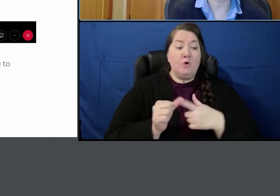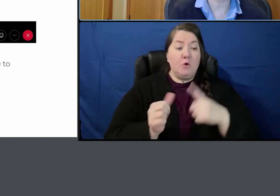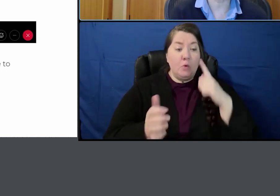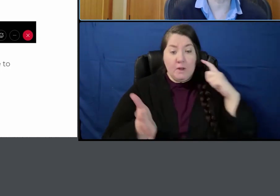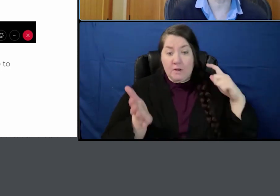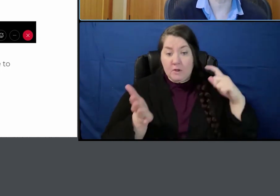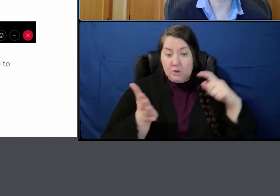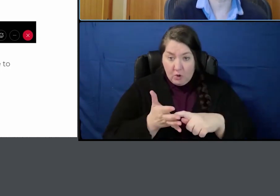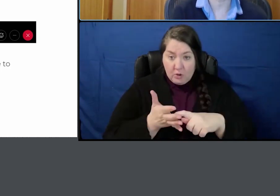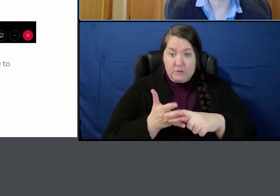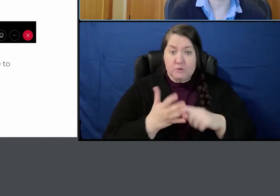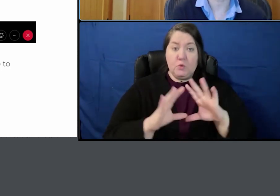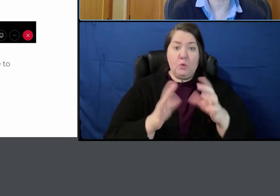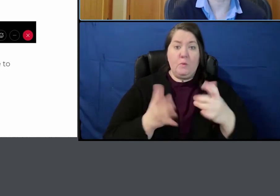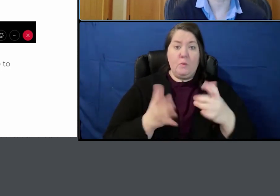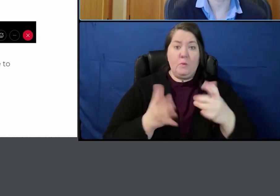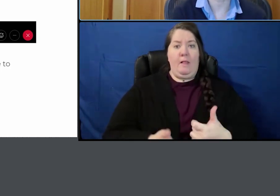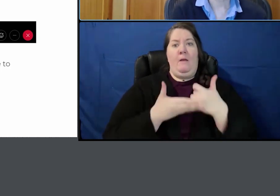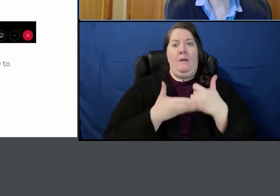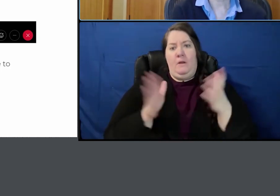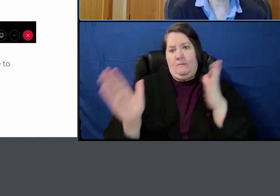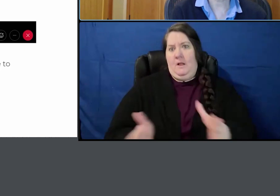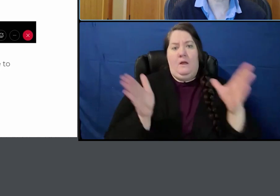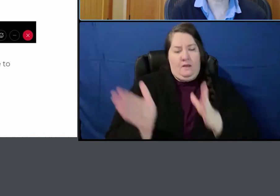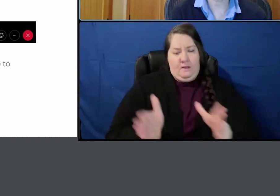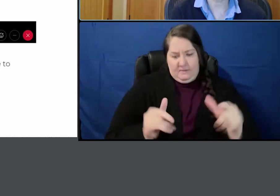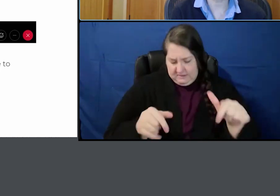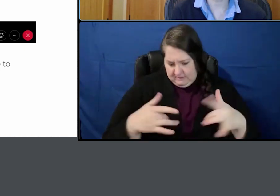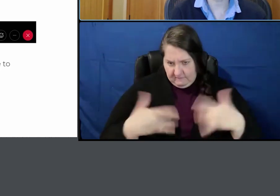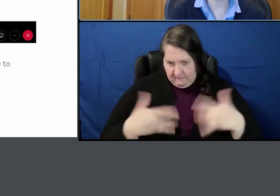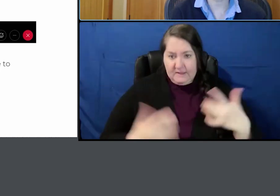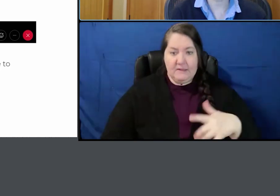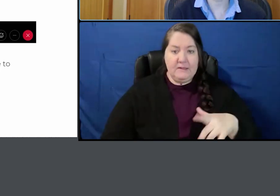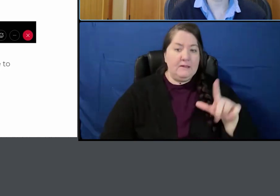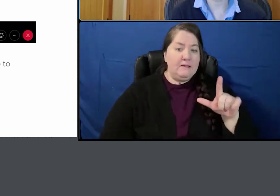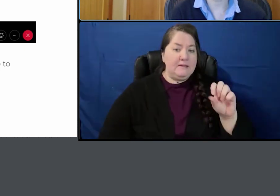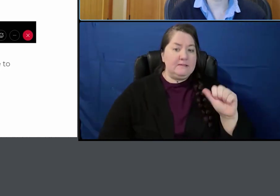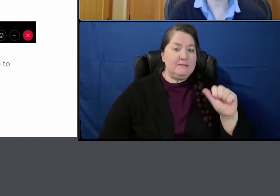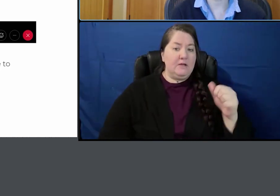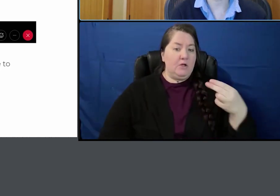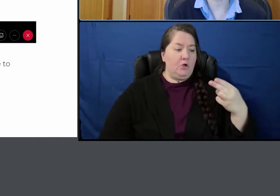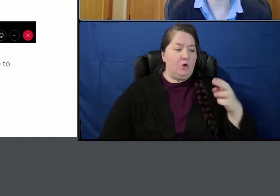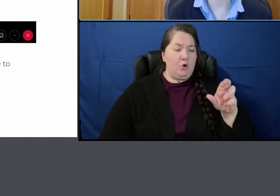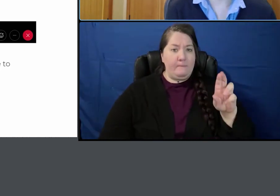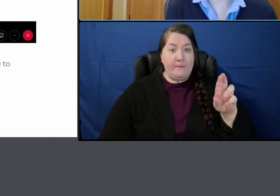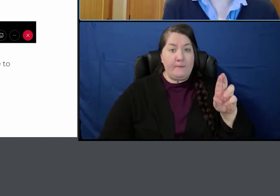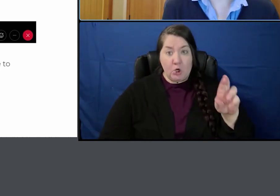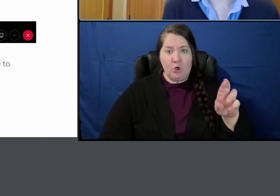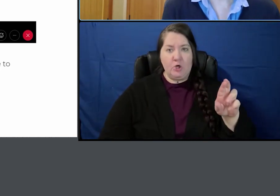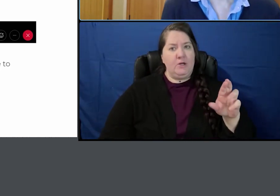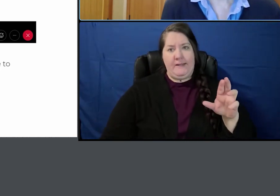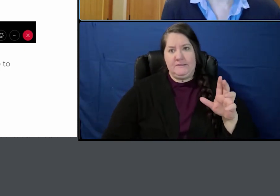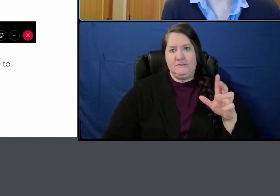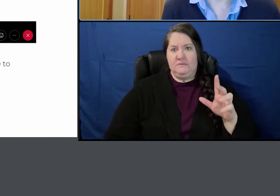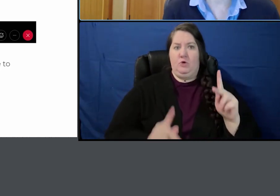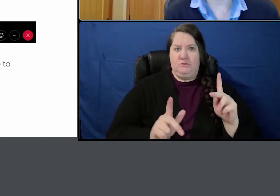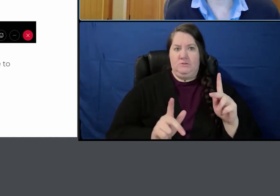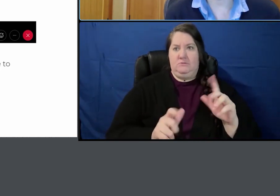the the group who helps plan this. And Lisa Herber is really the force behind all of this.